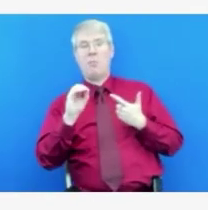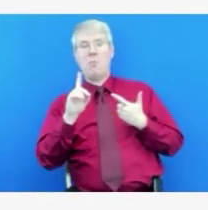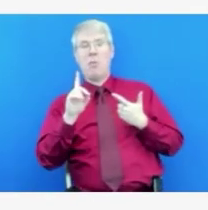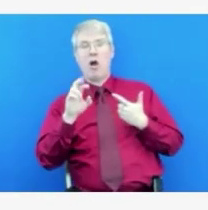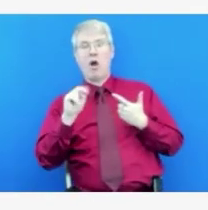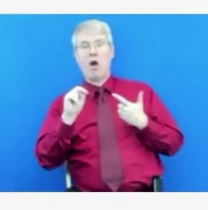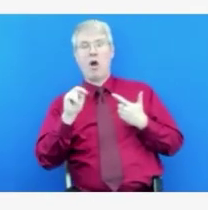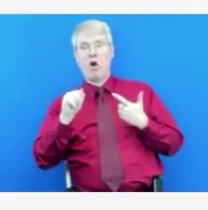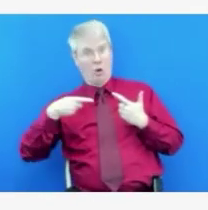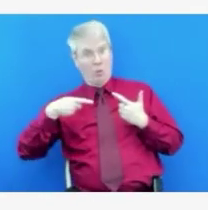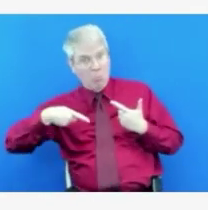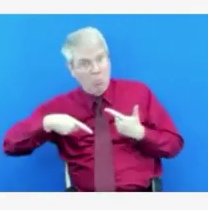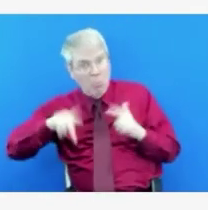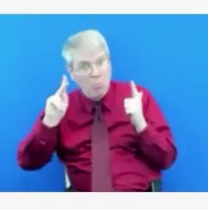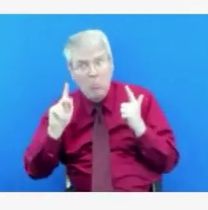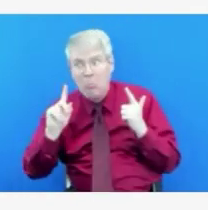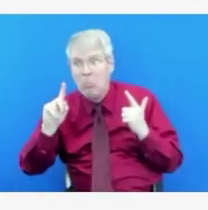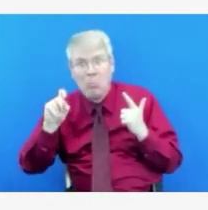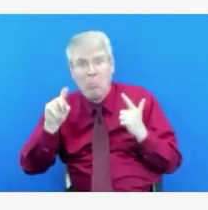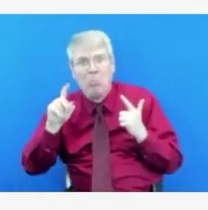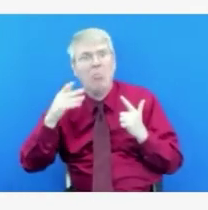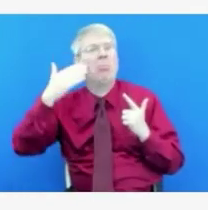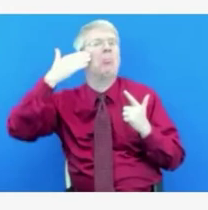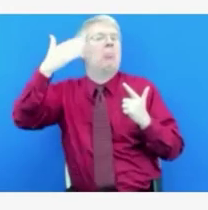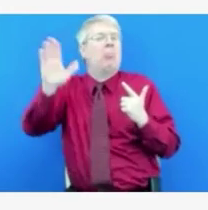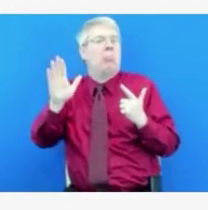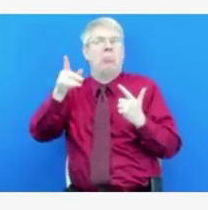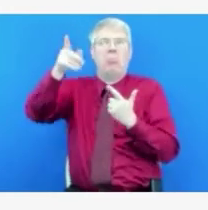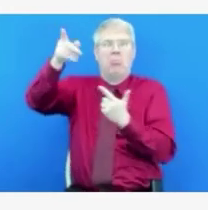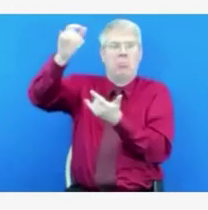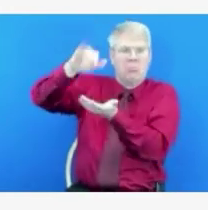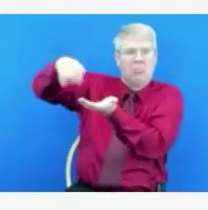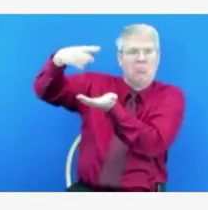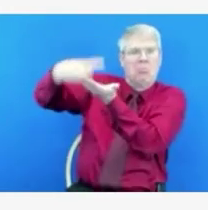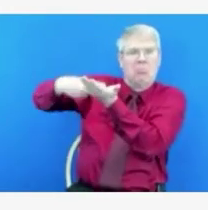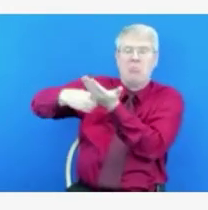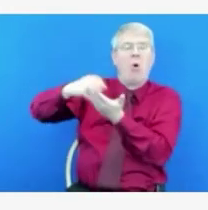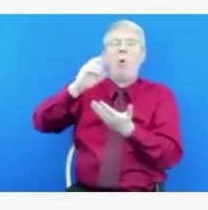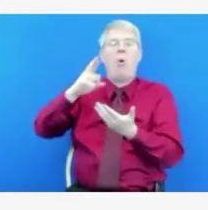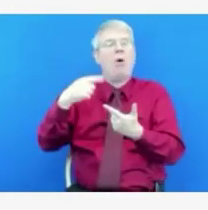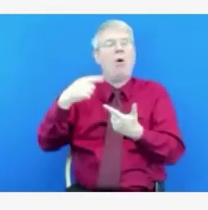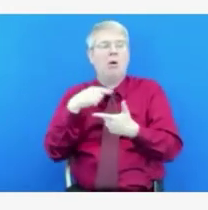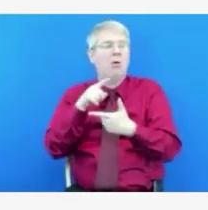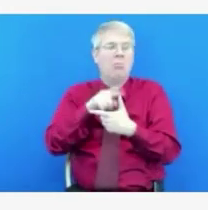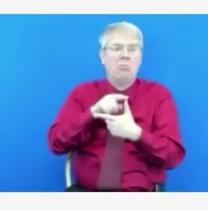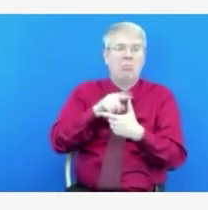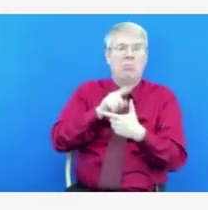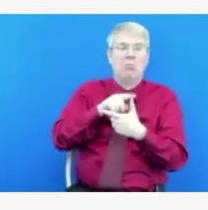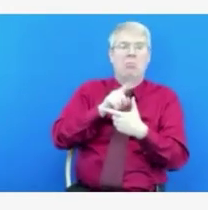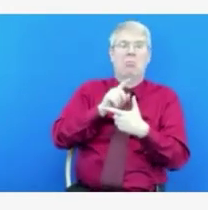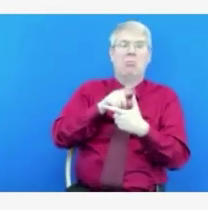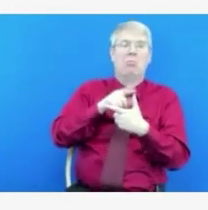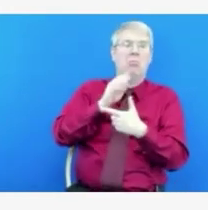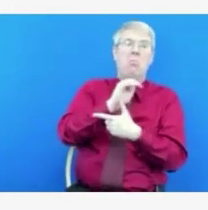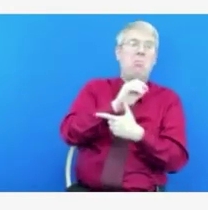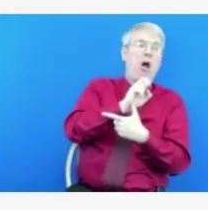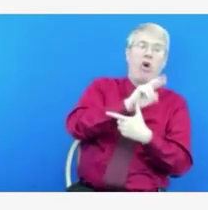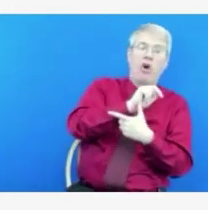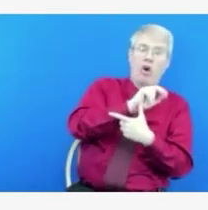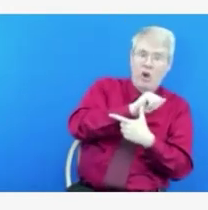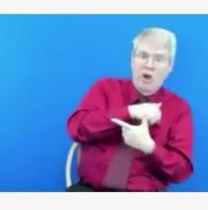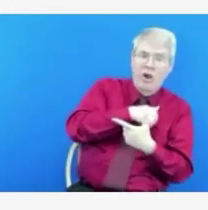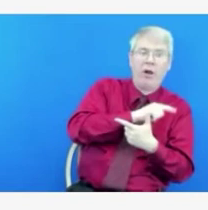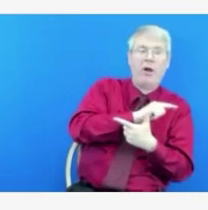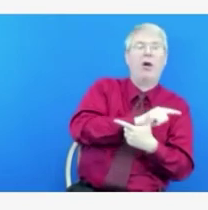if someone got a primary series of one vaccine, could a booster dose with the other vaccine also provide protection? So